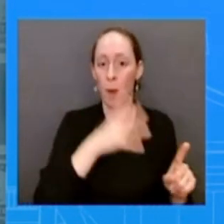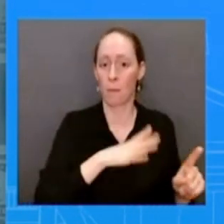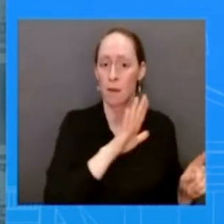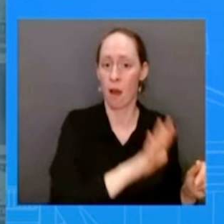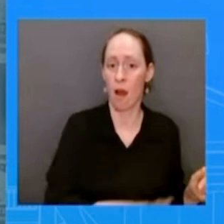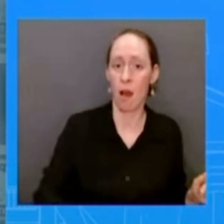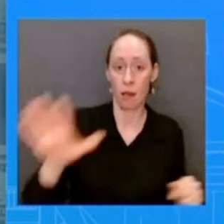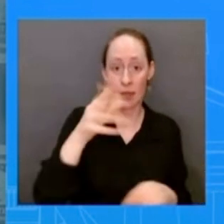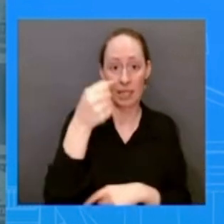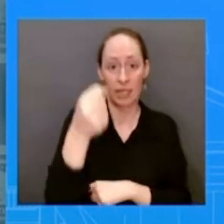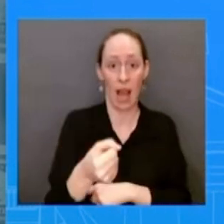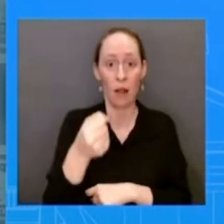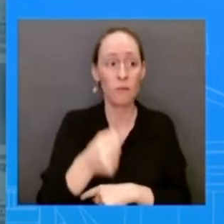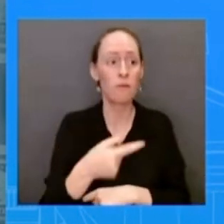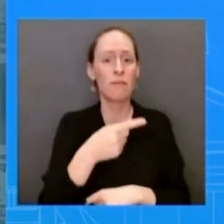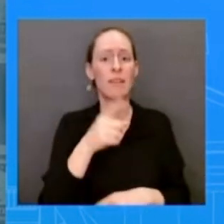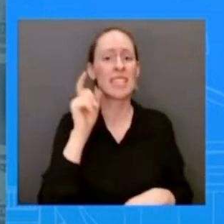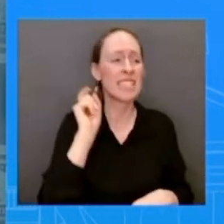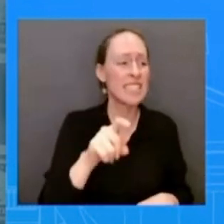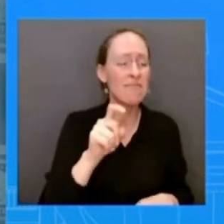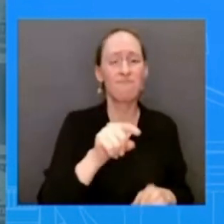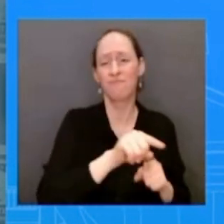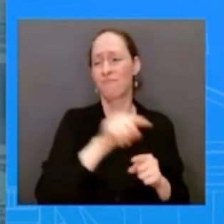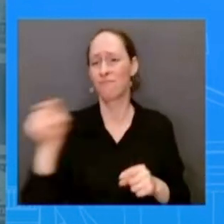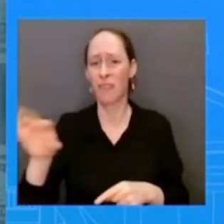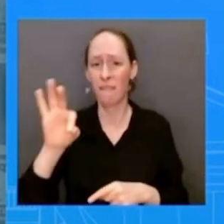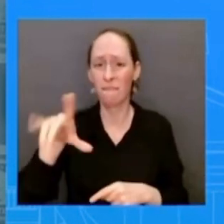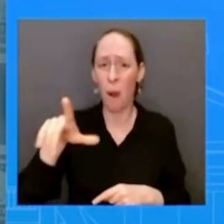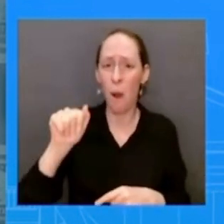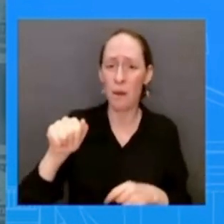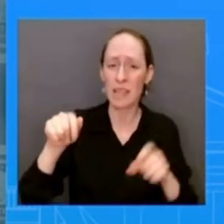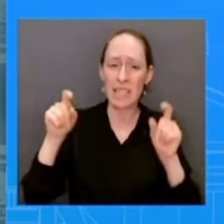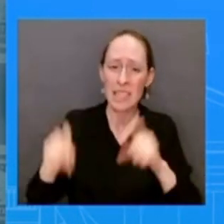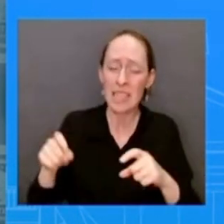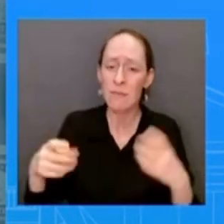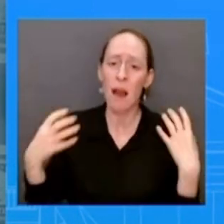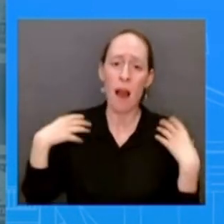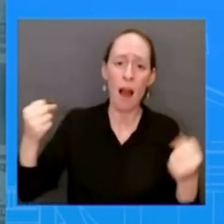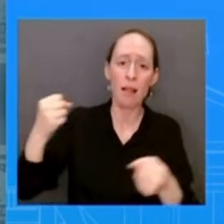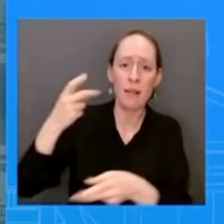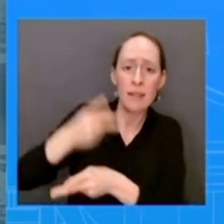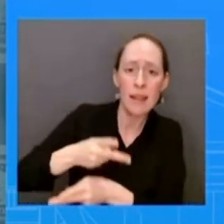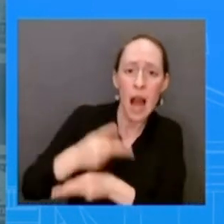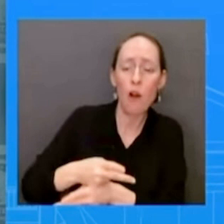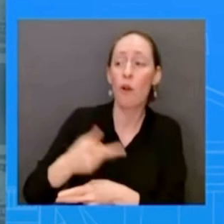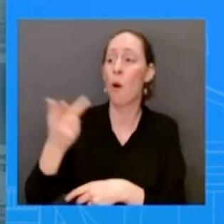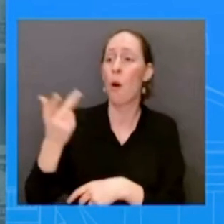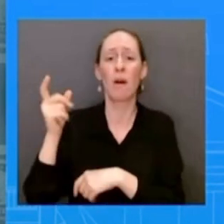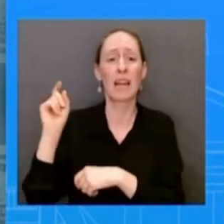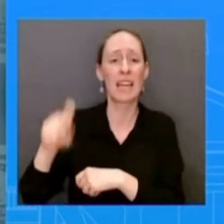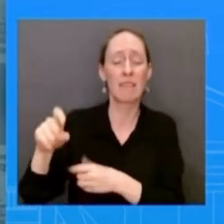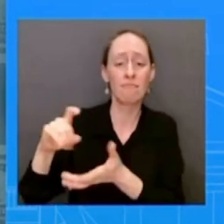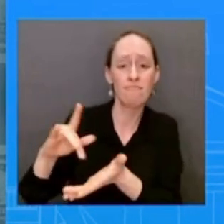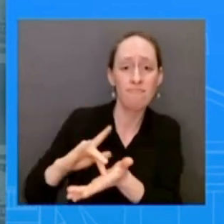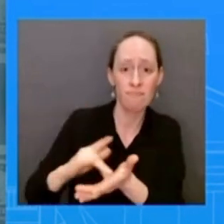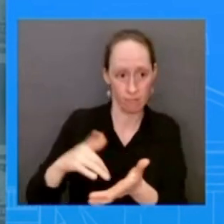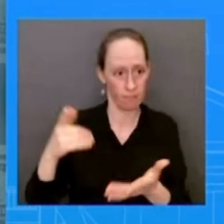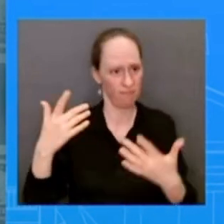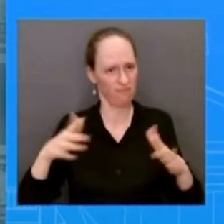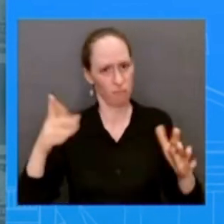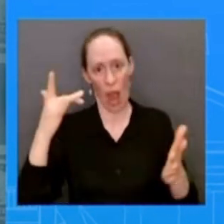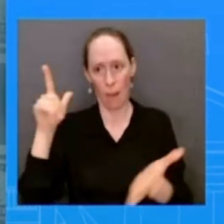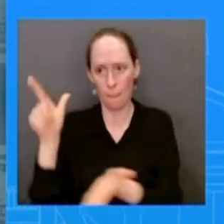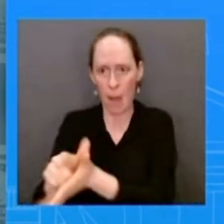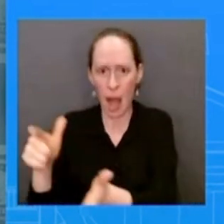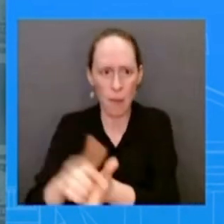option to access care we know that these bans are already having a devastating impact on women's health in a case